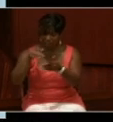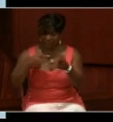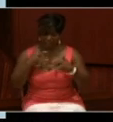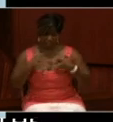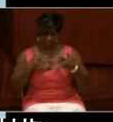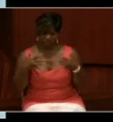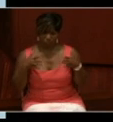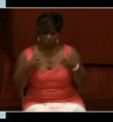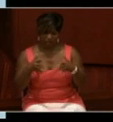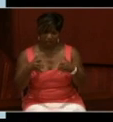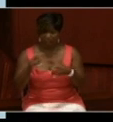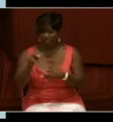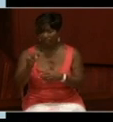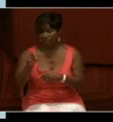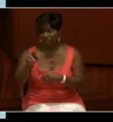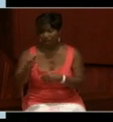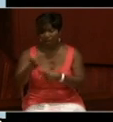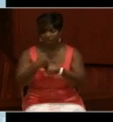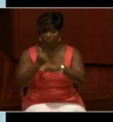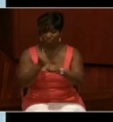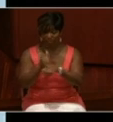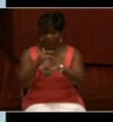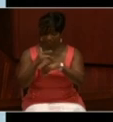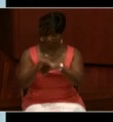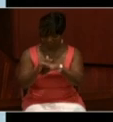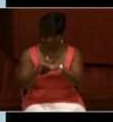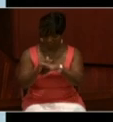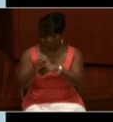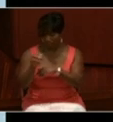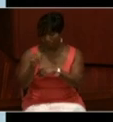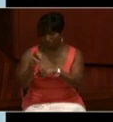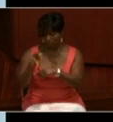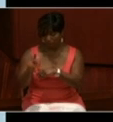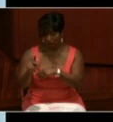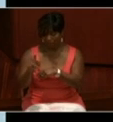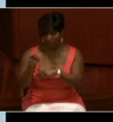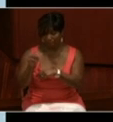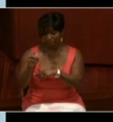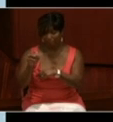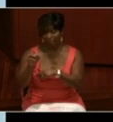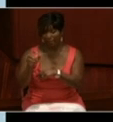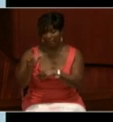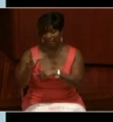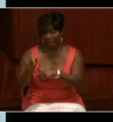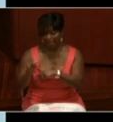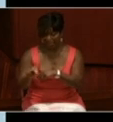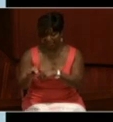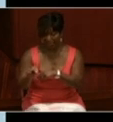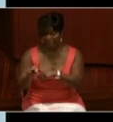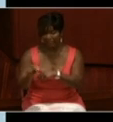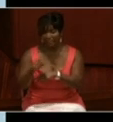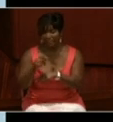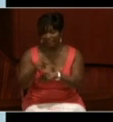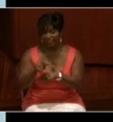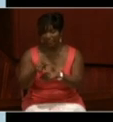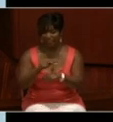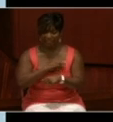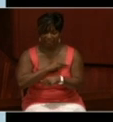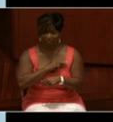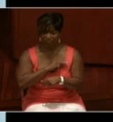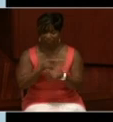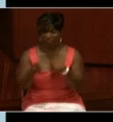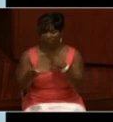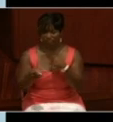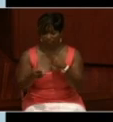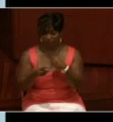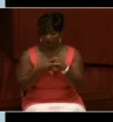Archives is making these available. Mark Millan is a Navy maritime reference archivist with the National Archives,